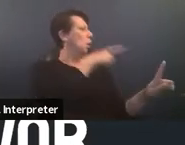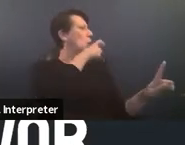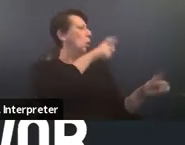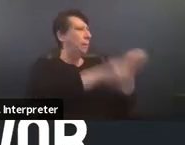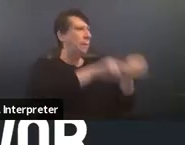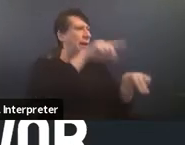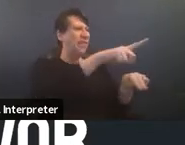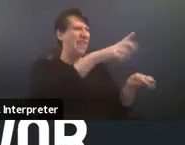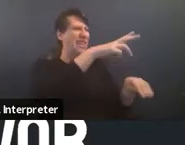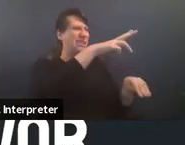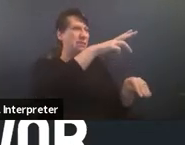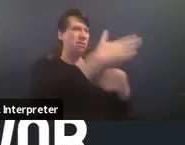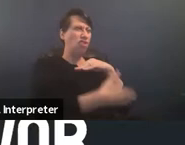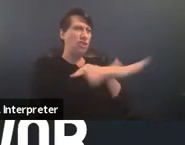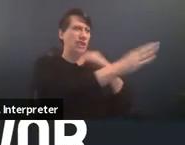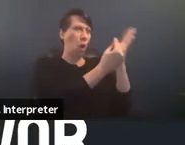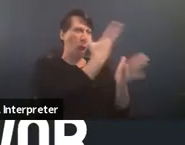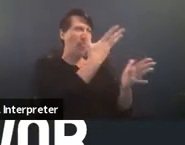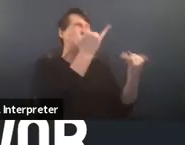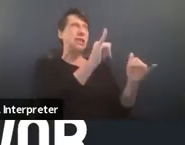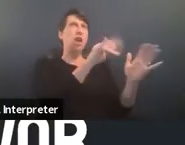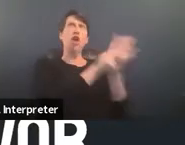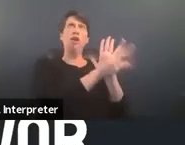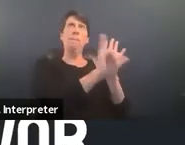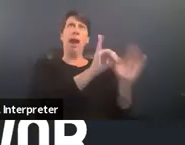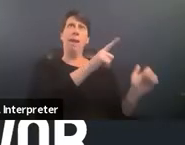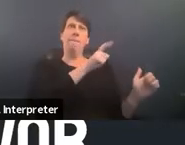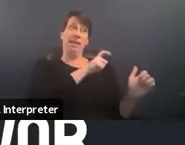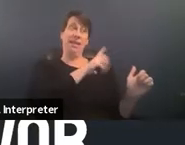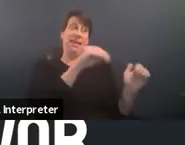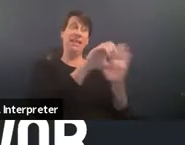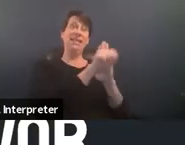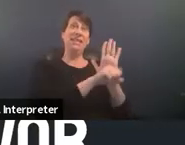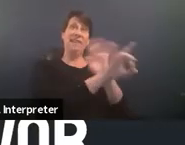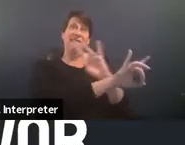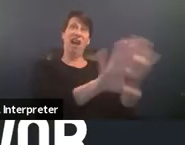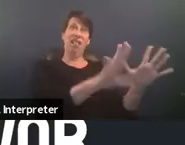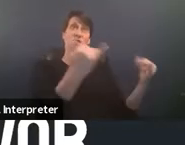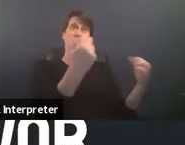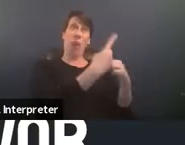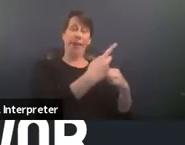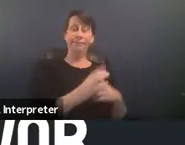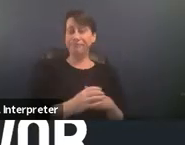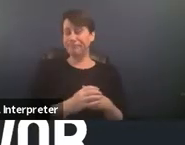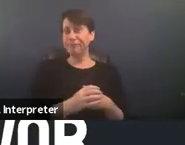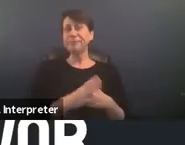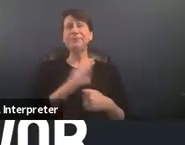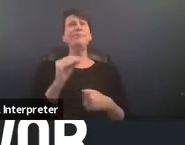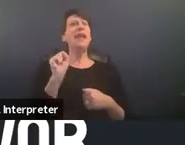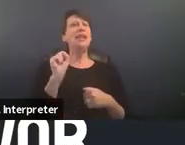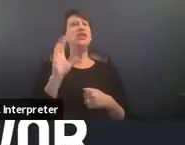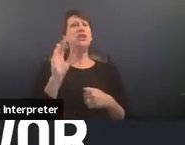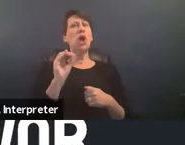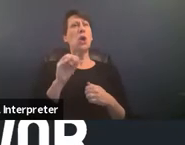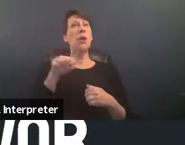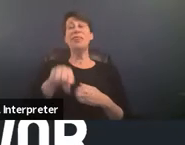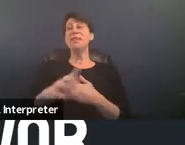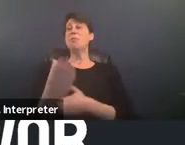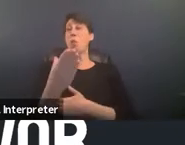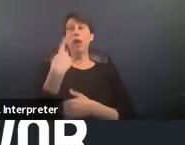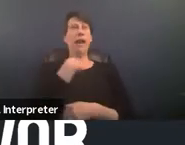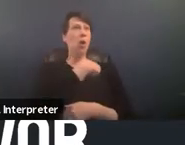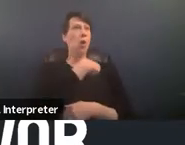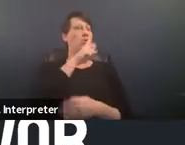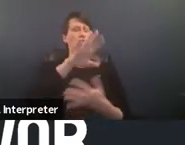um and who are still being murdered by the police and by state violence today um and so um this morning we're really